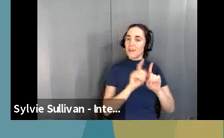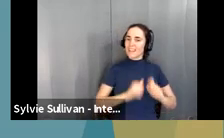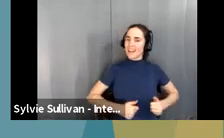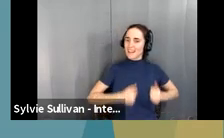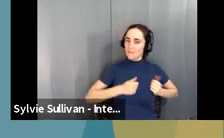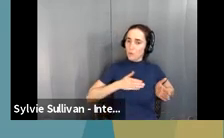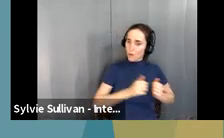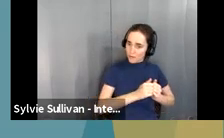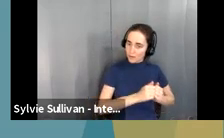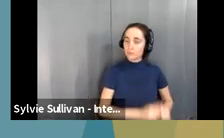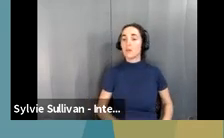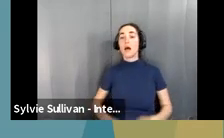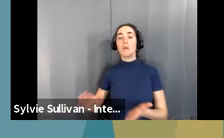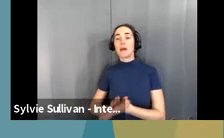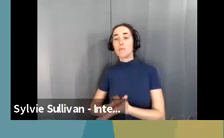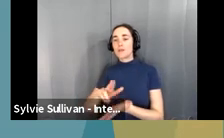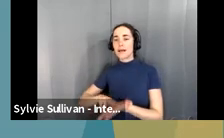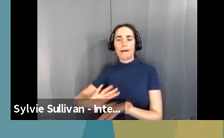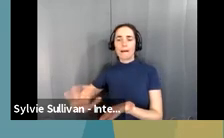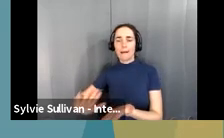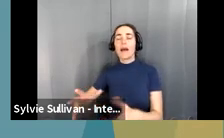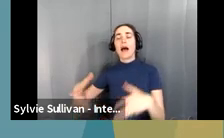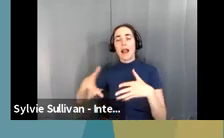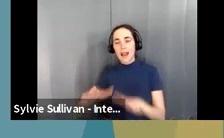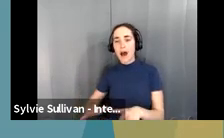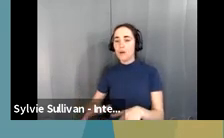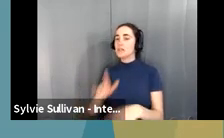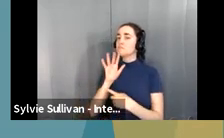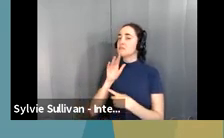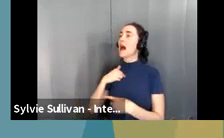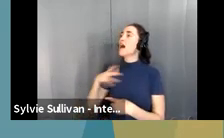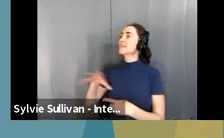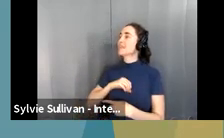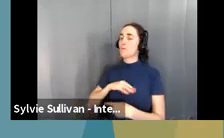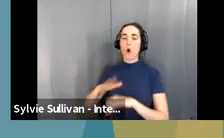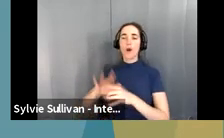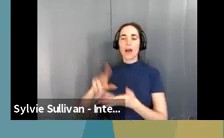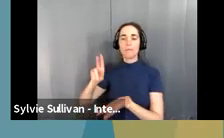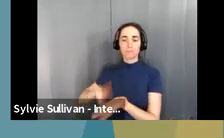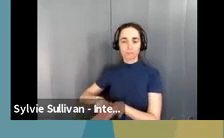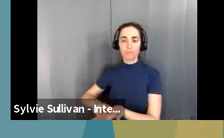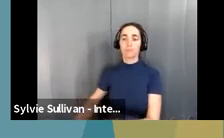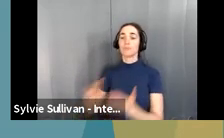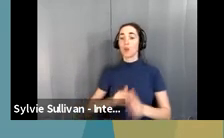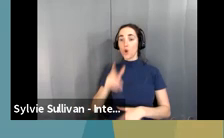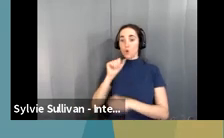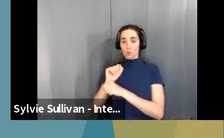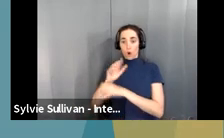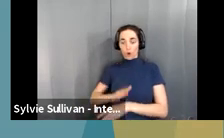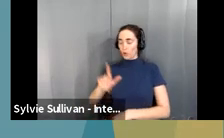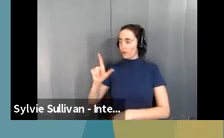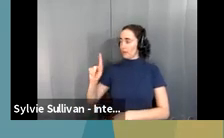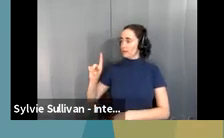signatures, implementing hazard pay to workers under LTPCS or